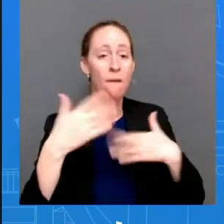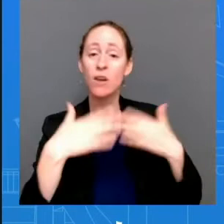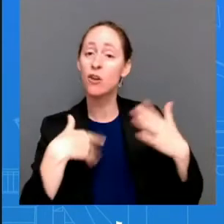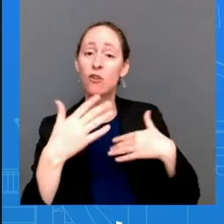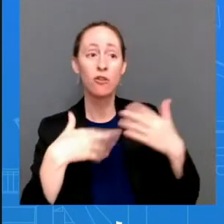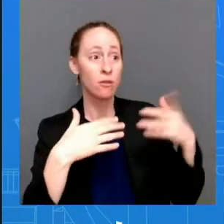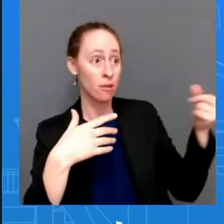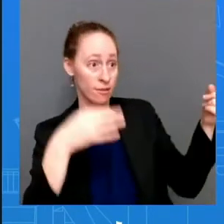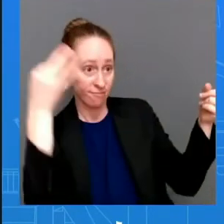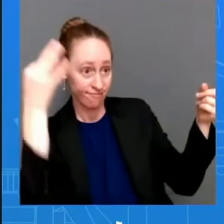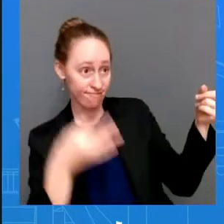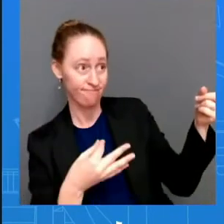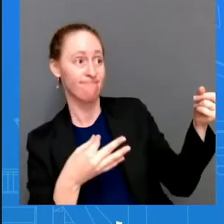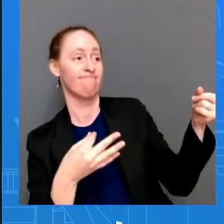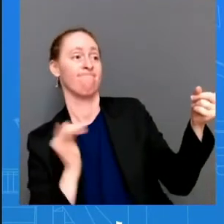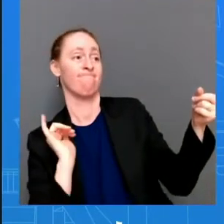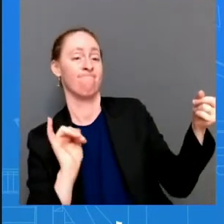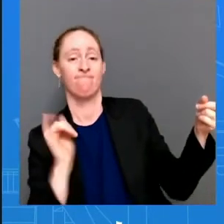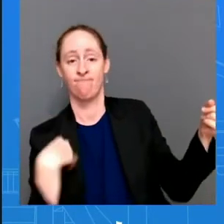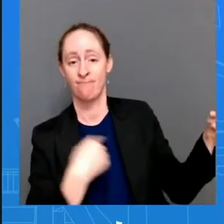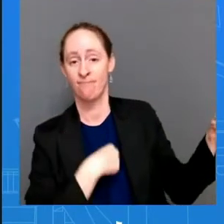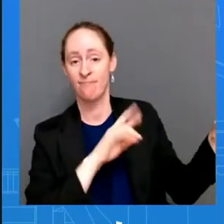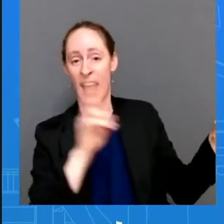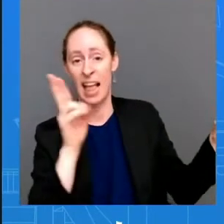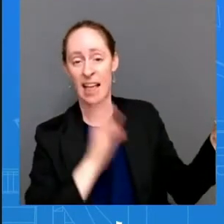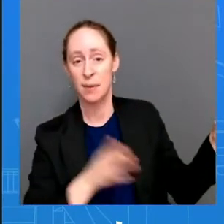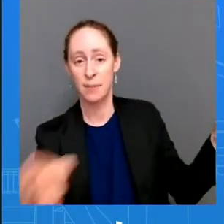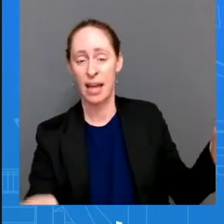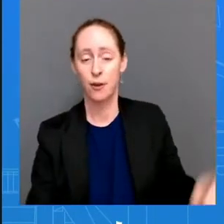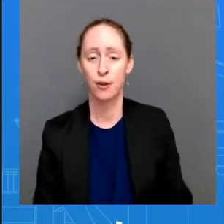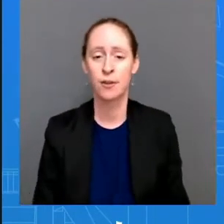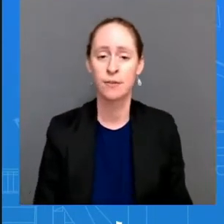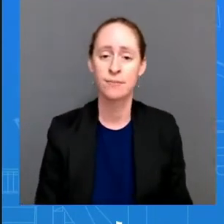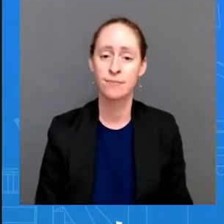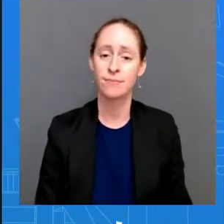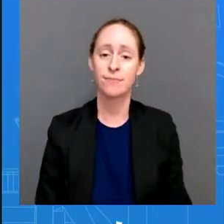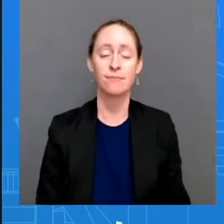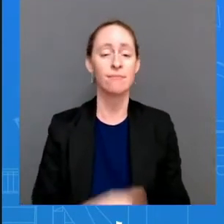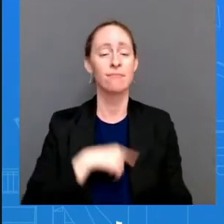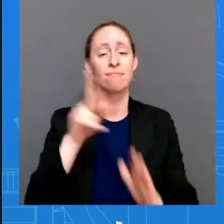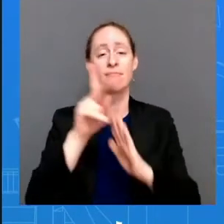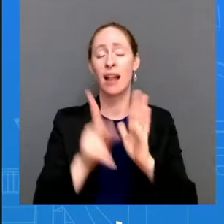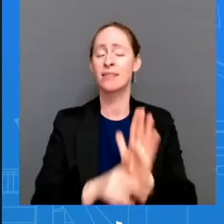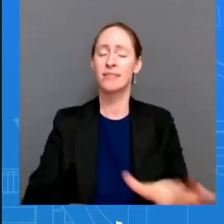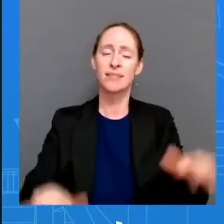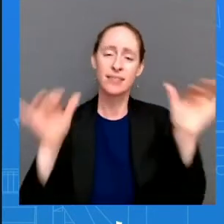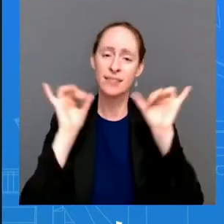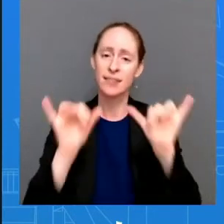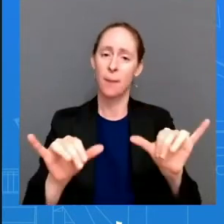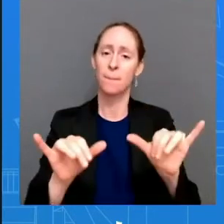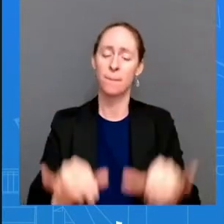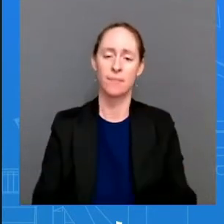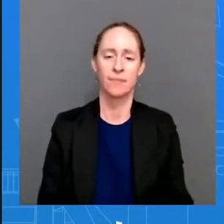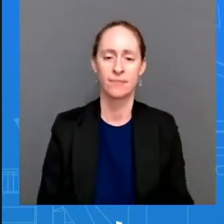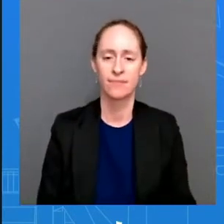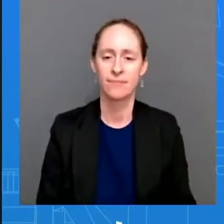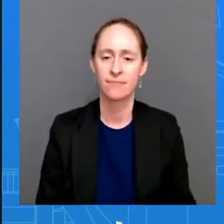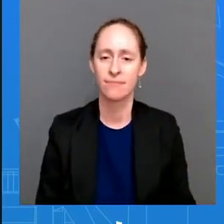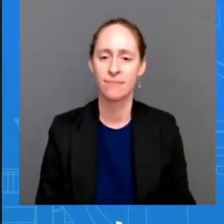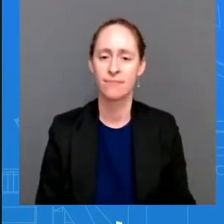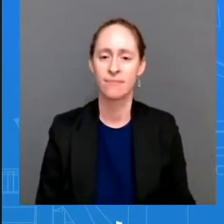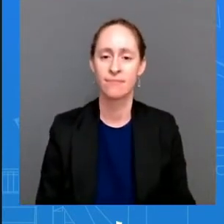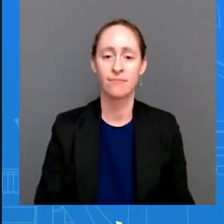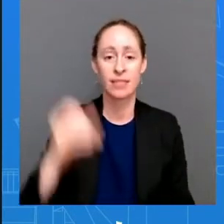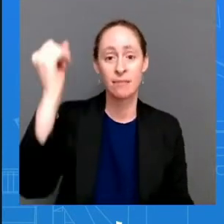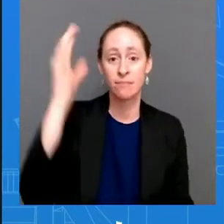our policies this was a precedent this was precedent for the speaker to travel to taiwan that is nothing